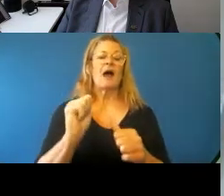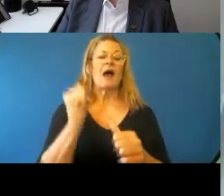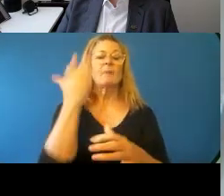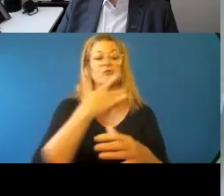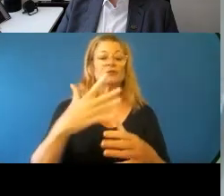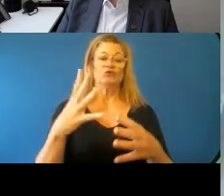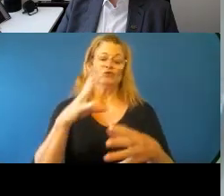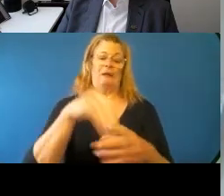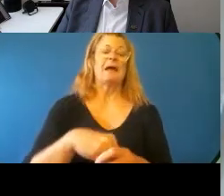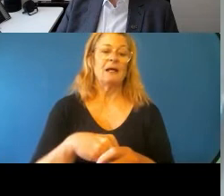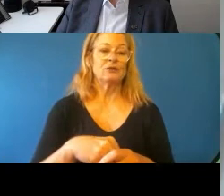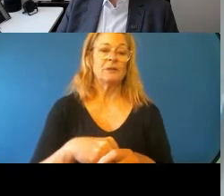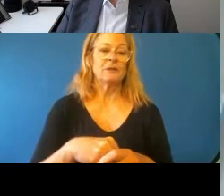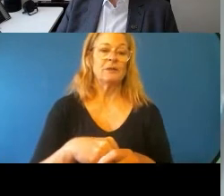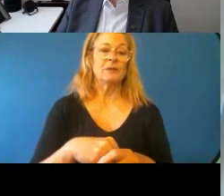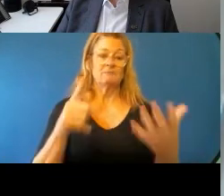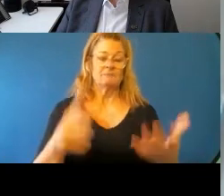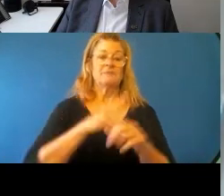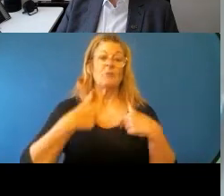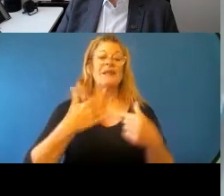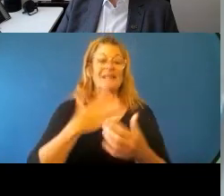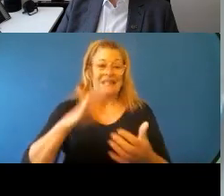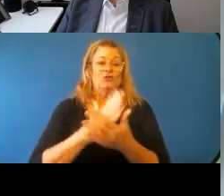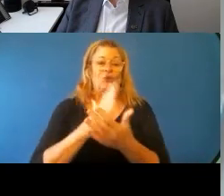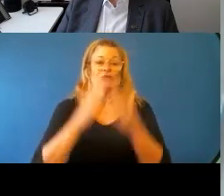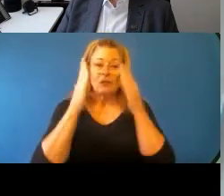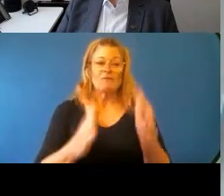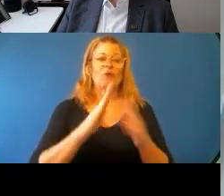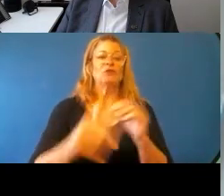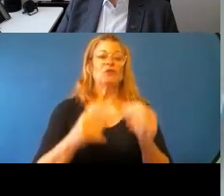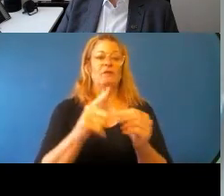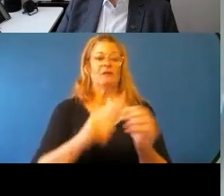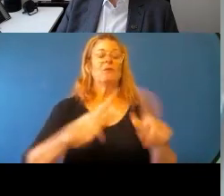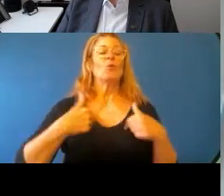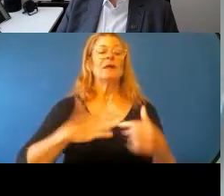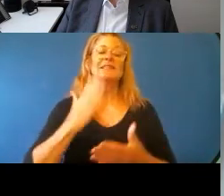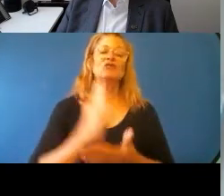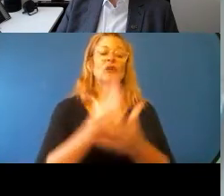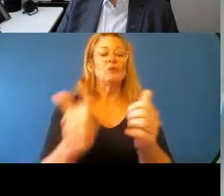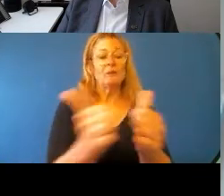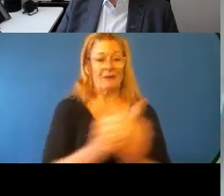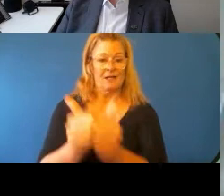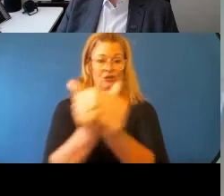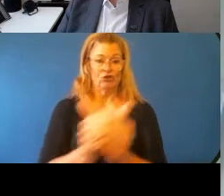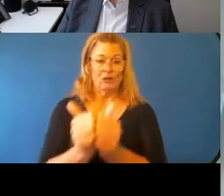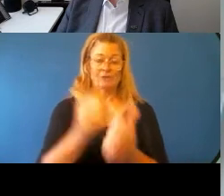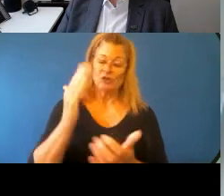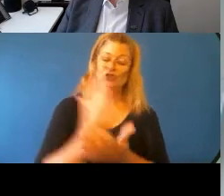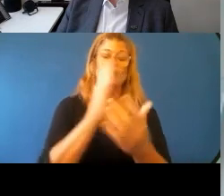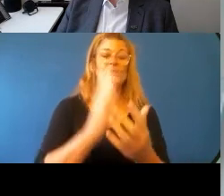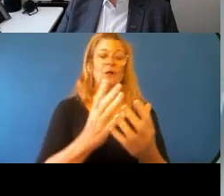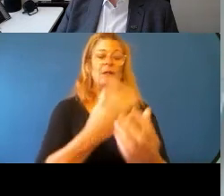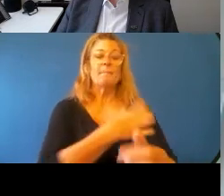actually what we need to be focused on are genuine partnerships, genuine power